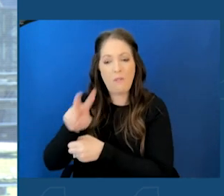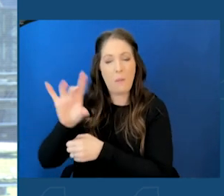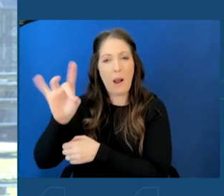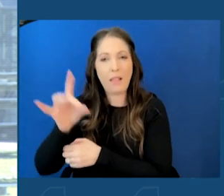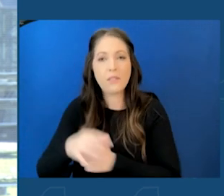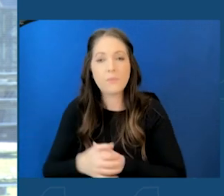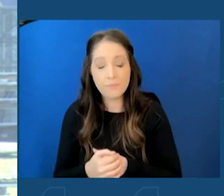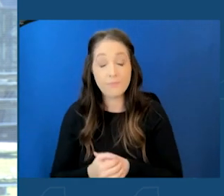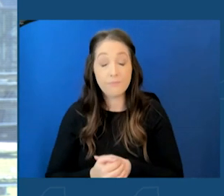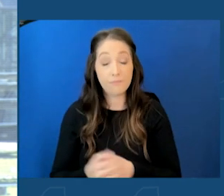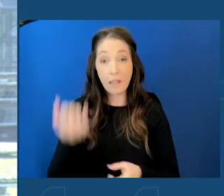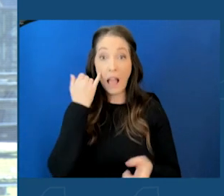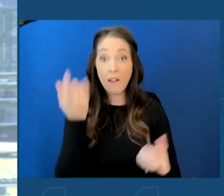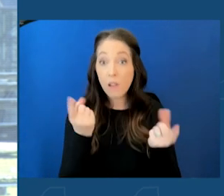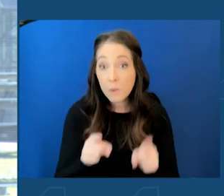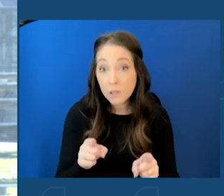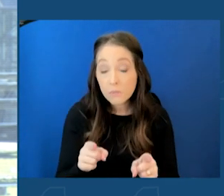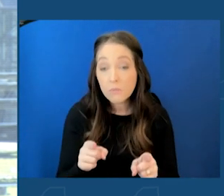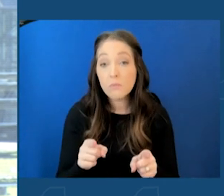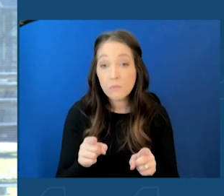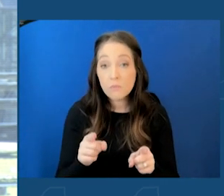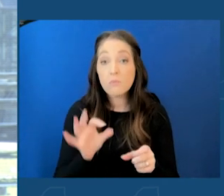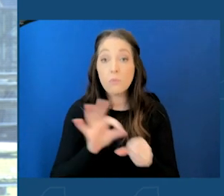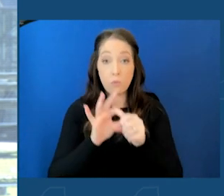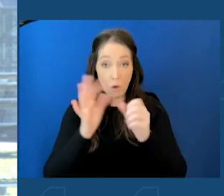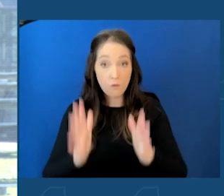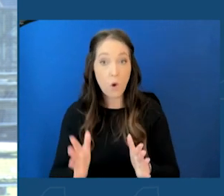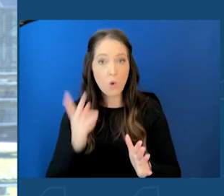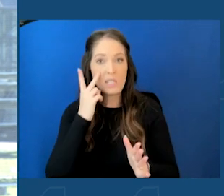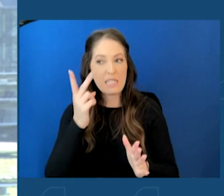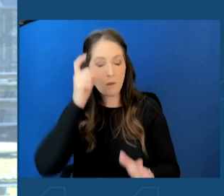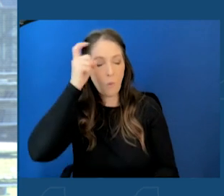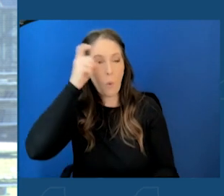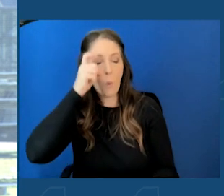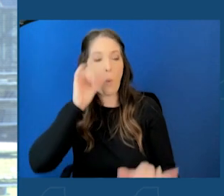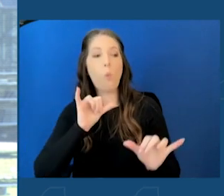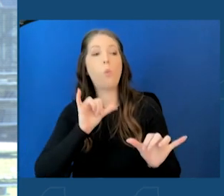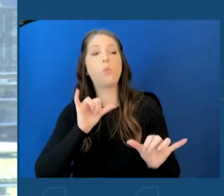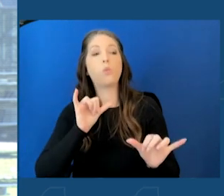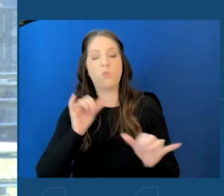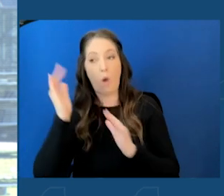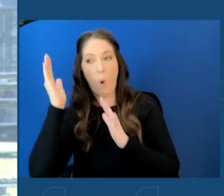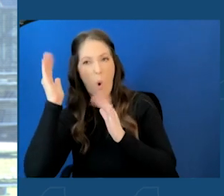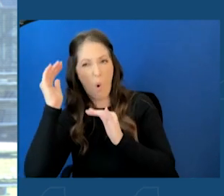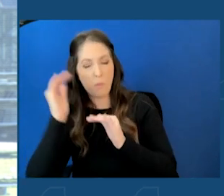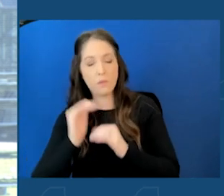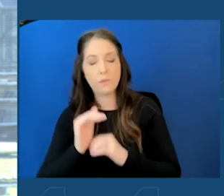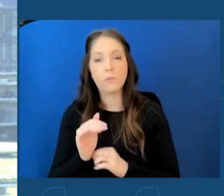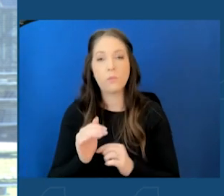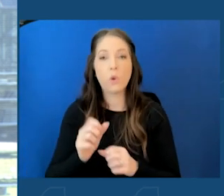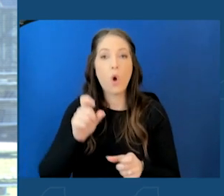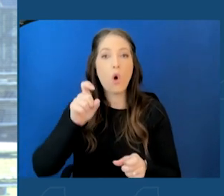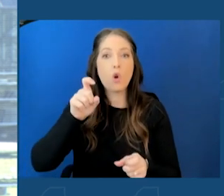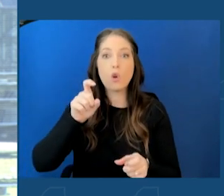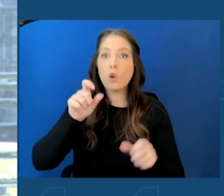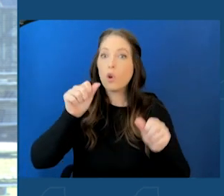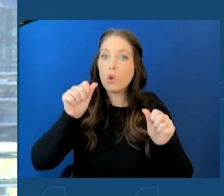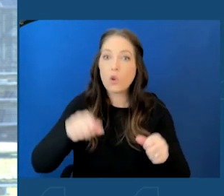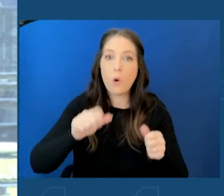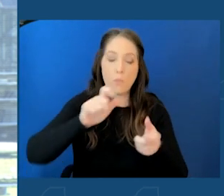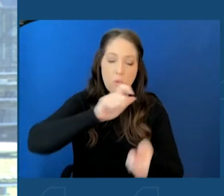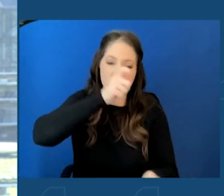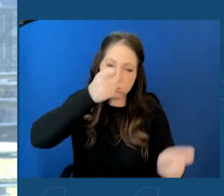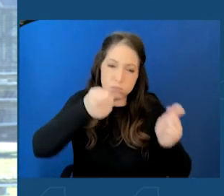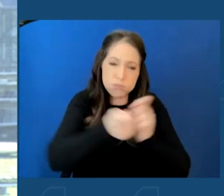if it happens, and the voters see the wisdom of this, and we hope they will, it can be a game-changing investment in our infrastructure